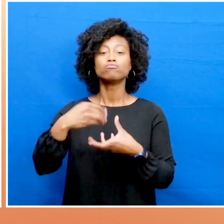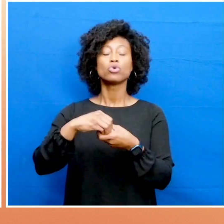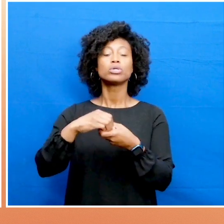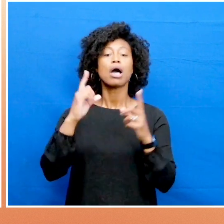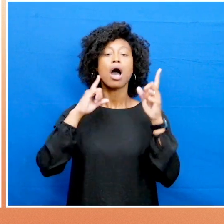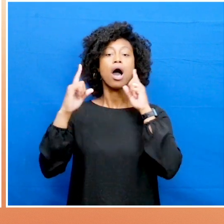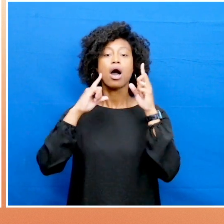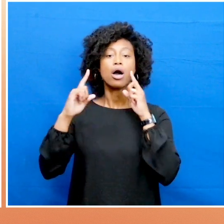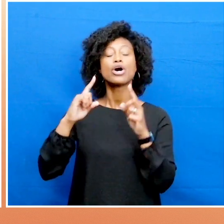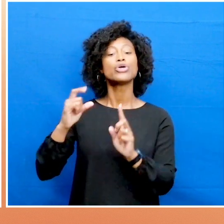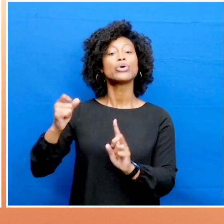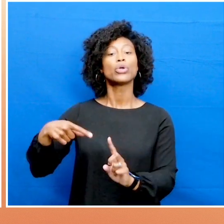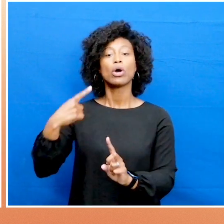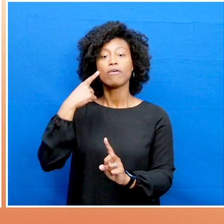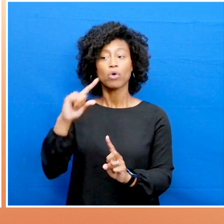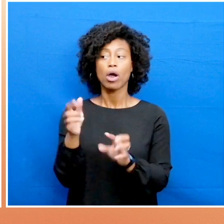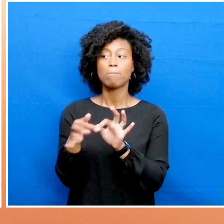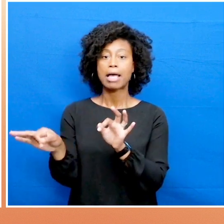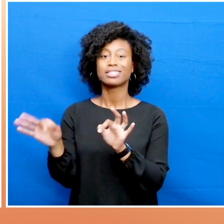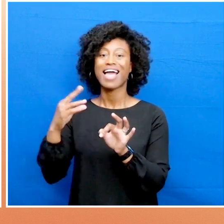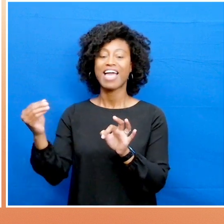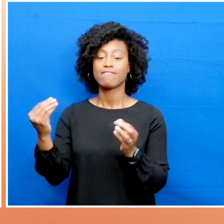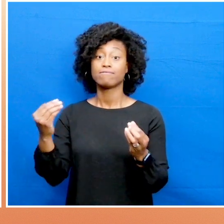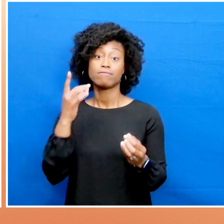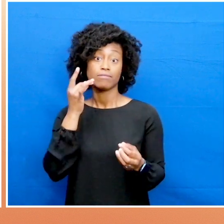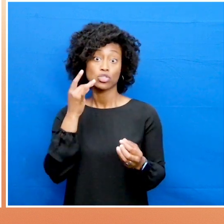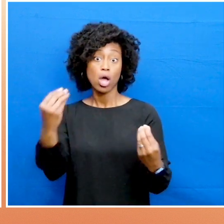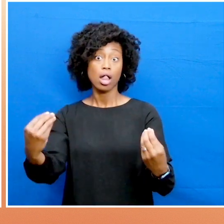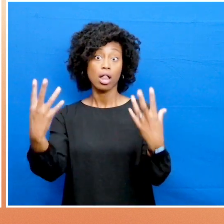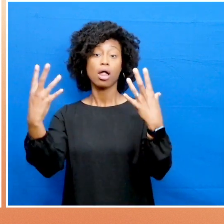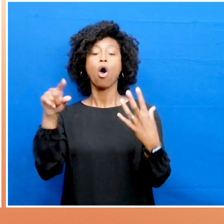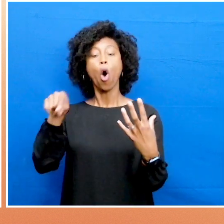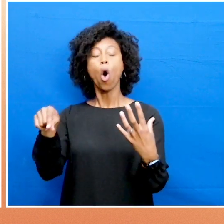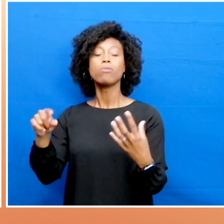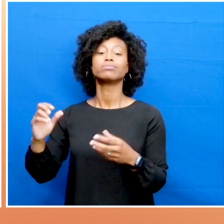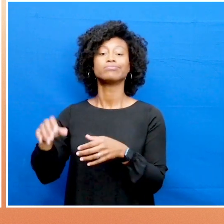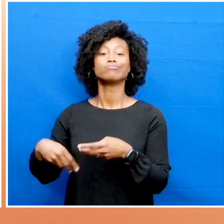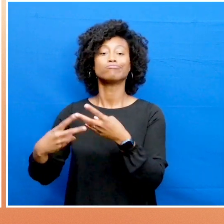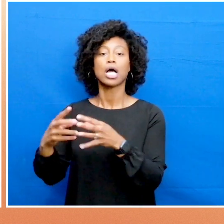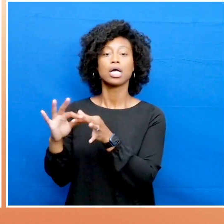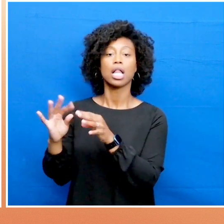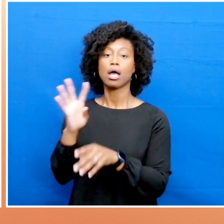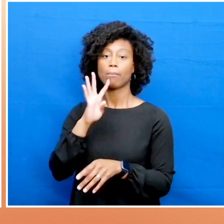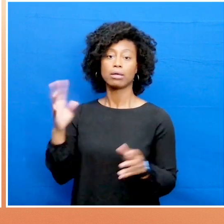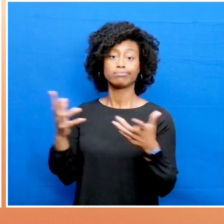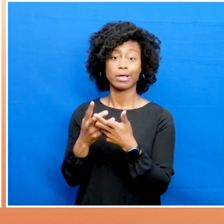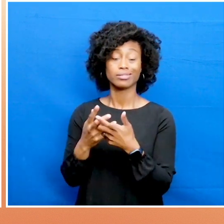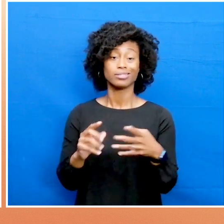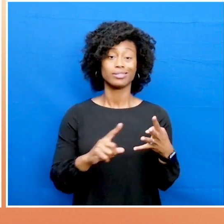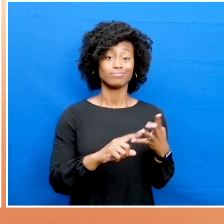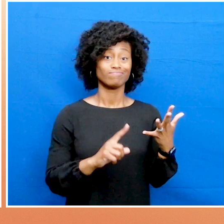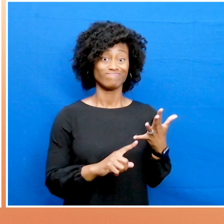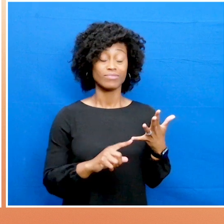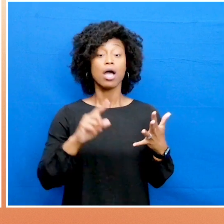include audio cues for status messages alongside visual prompts during longer load times. And avoid